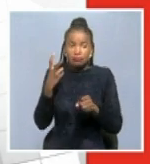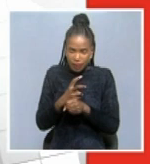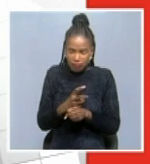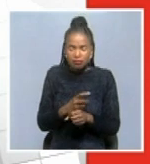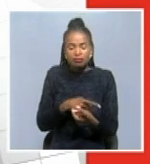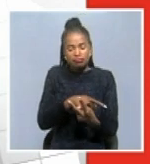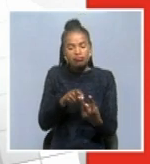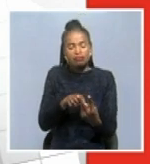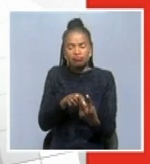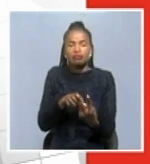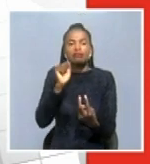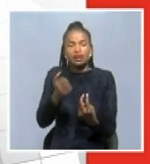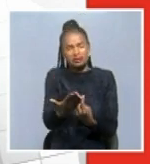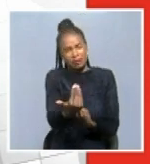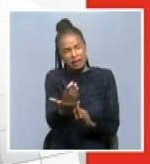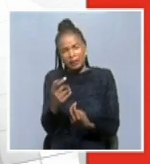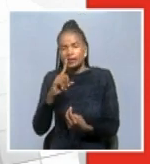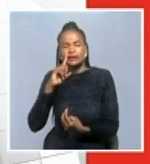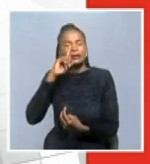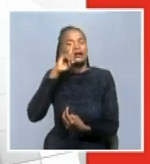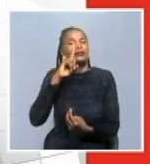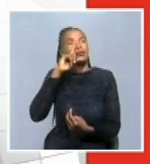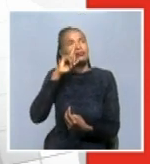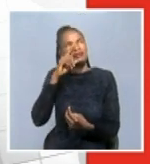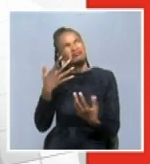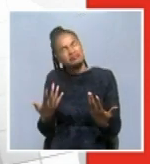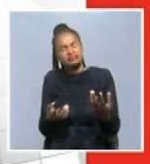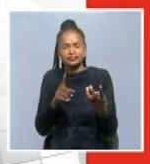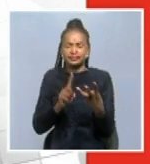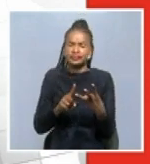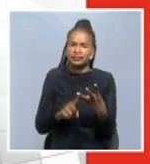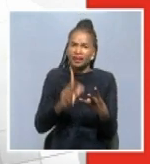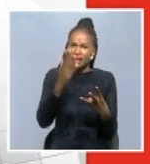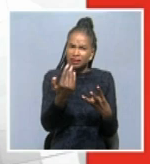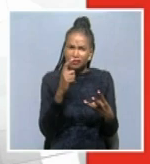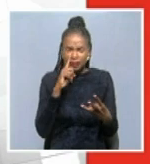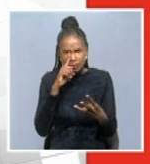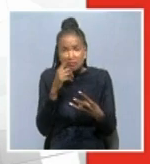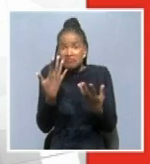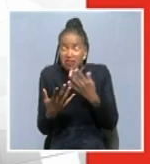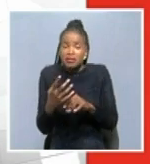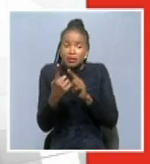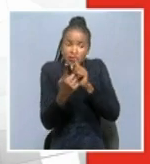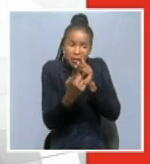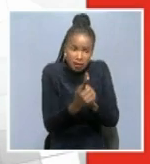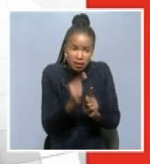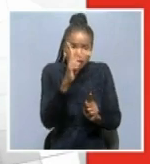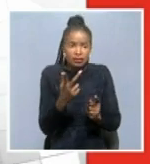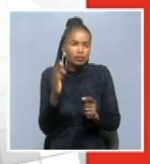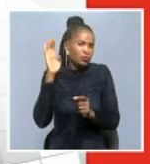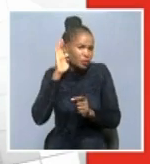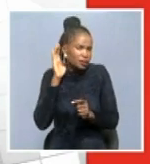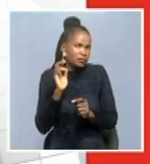in the, past week. And also people that are in contact with a number of people